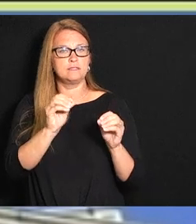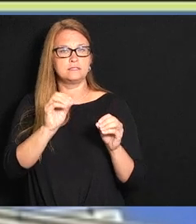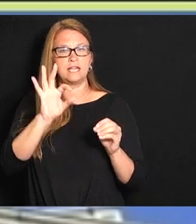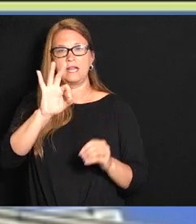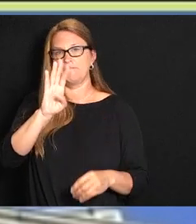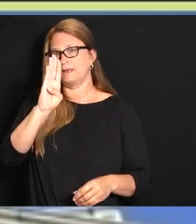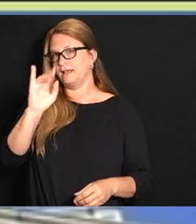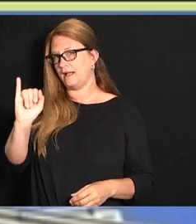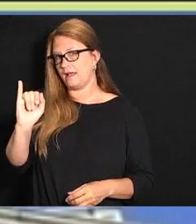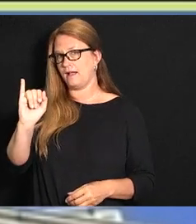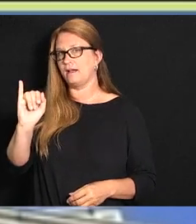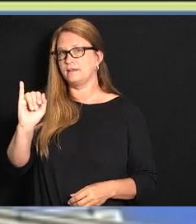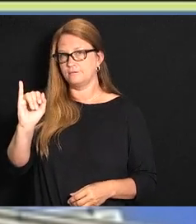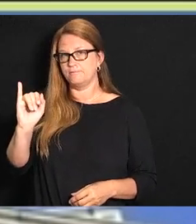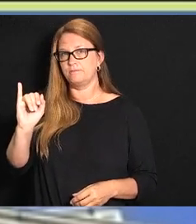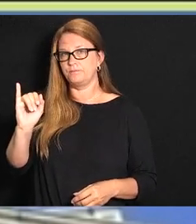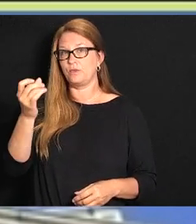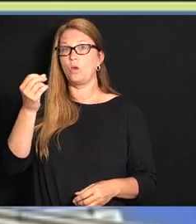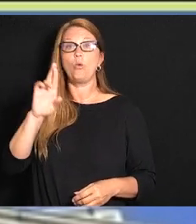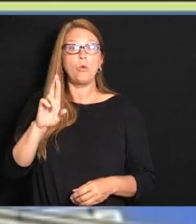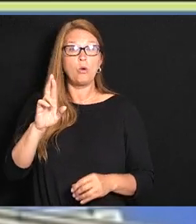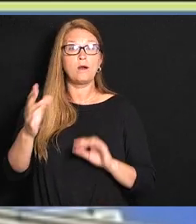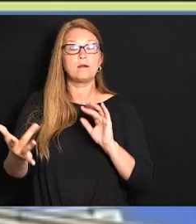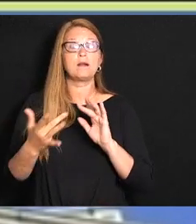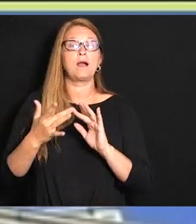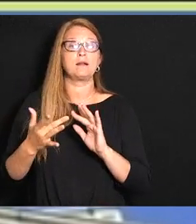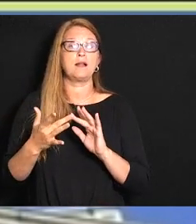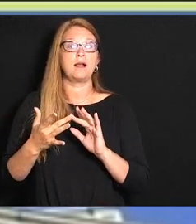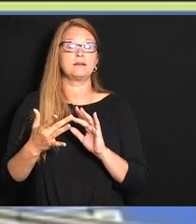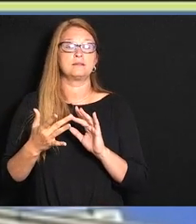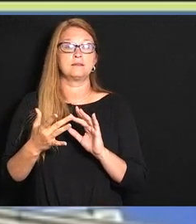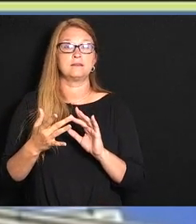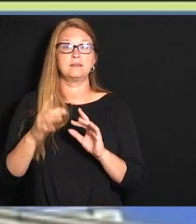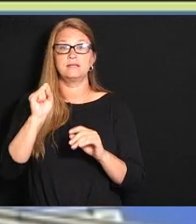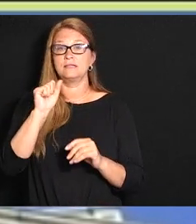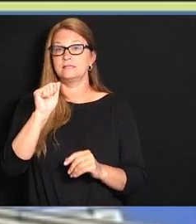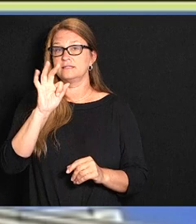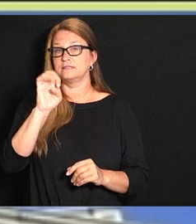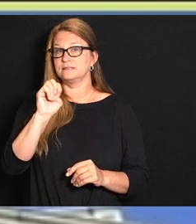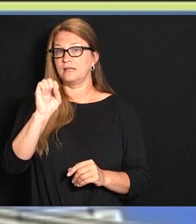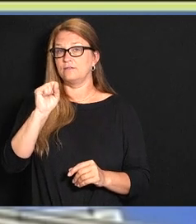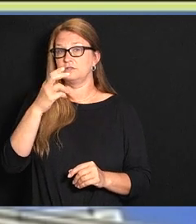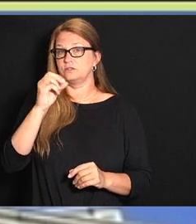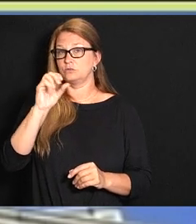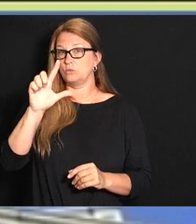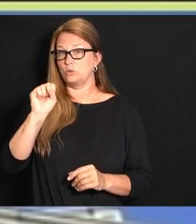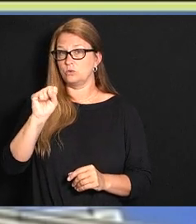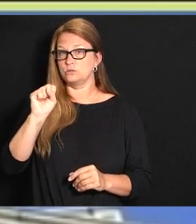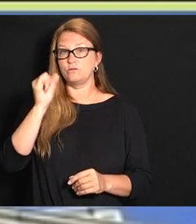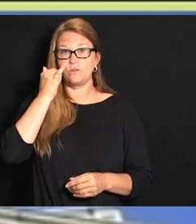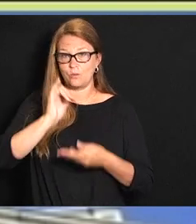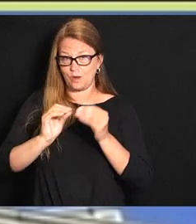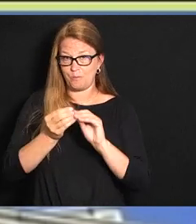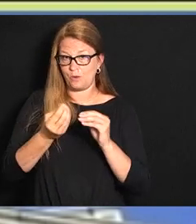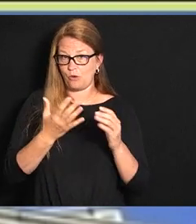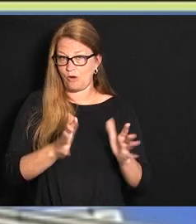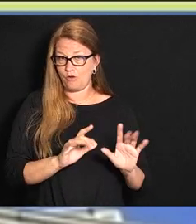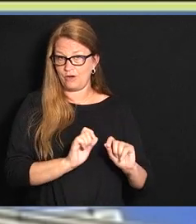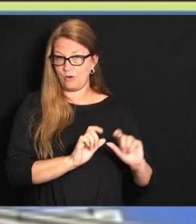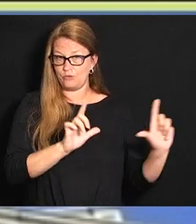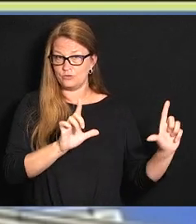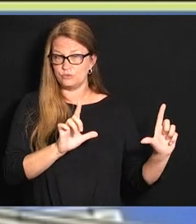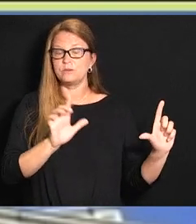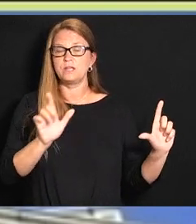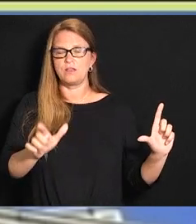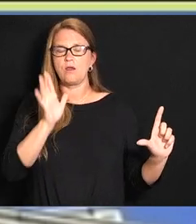of Investigation or contact the Safe Schools number which was on the screen and they will